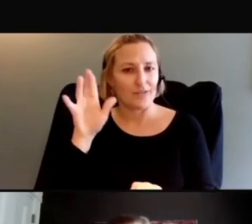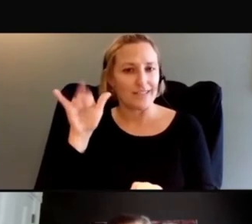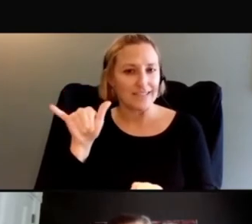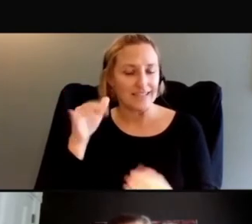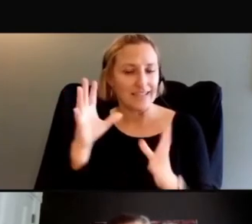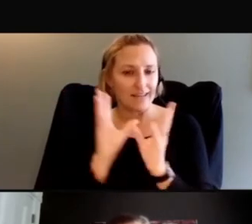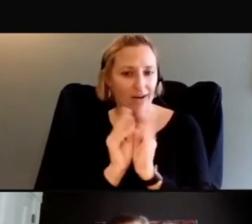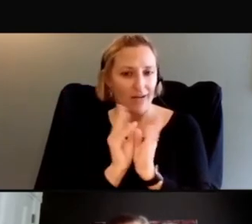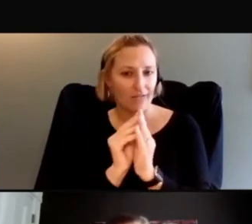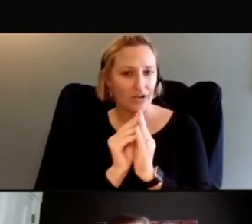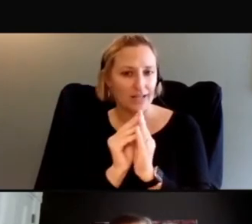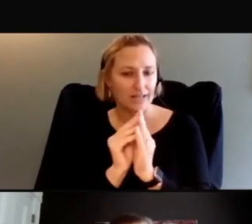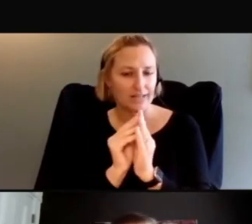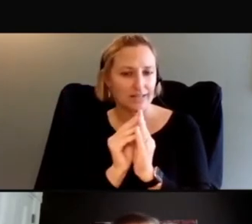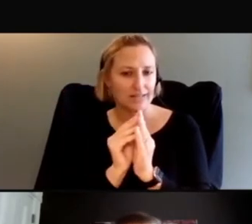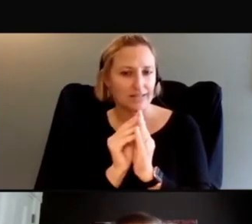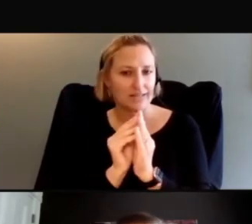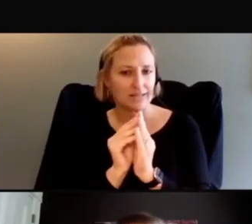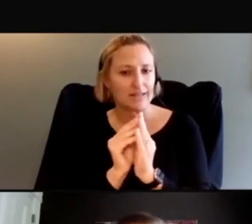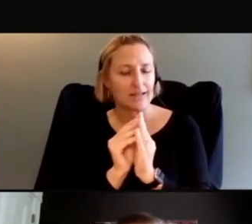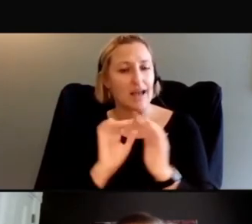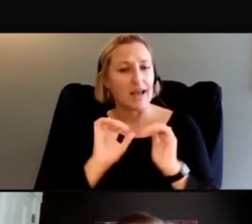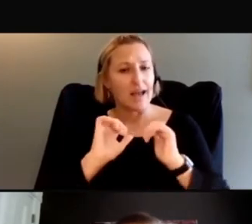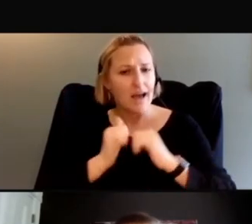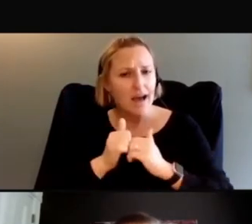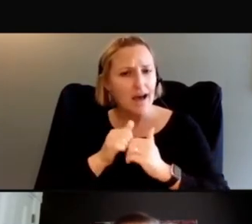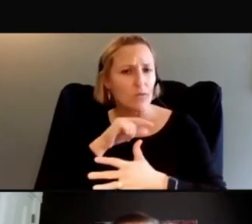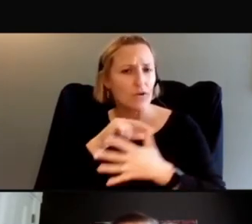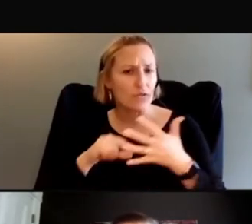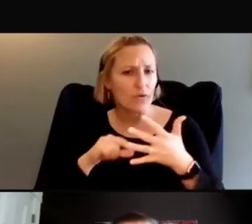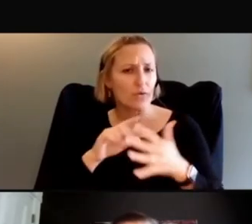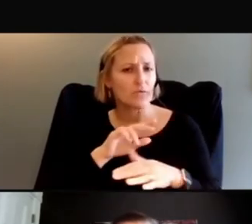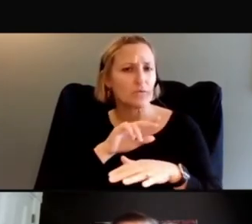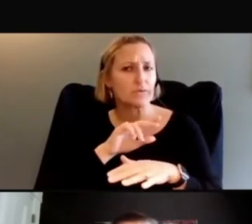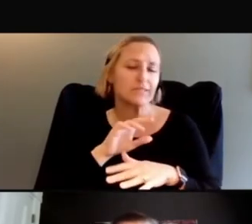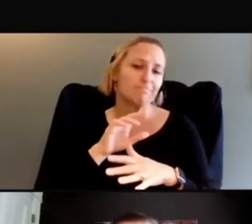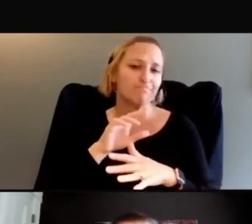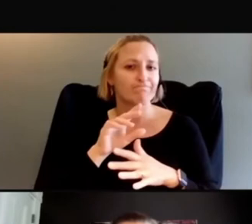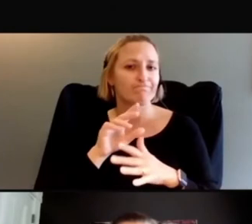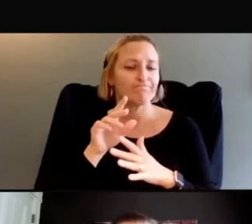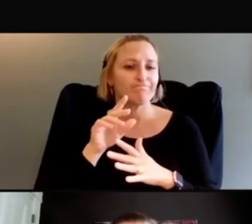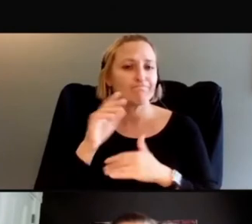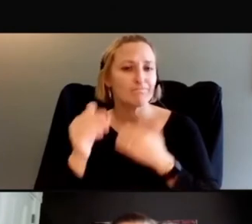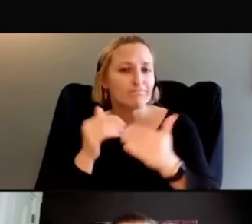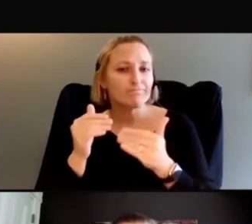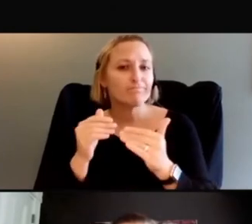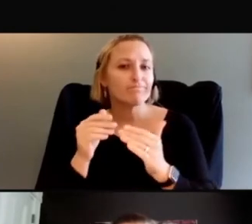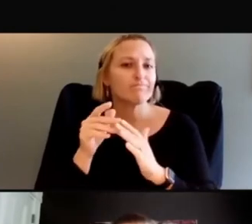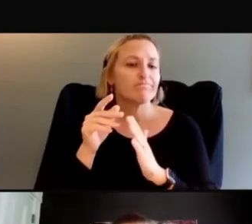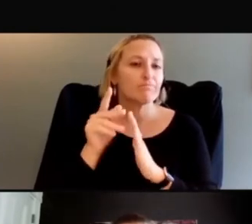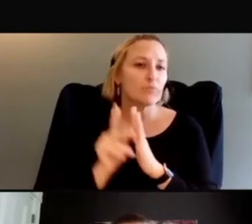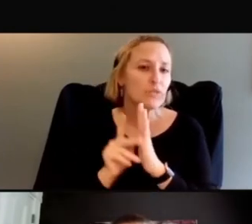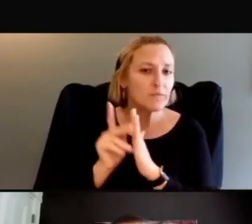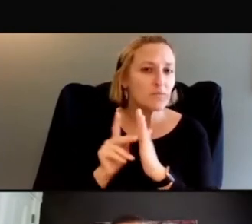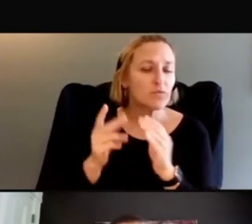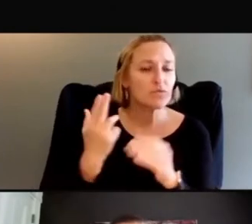are health literacy principles used in the development of clinical trial recruitment materials?